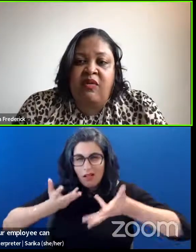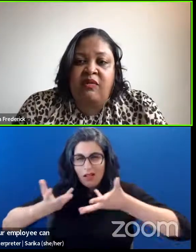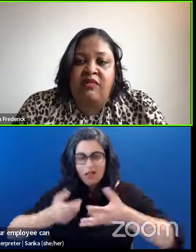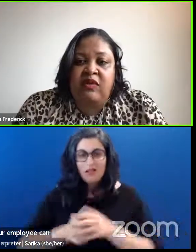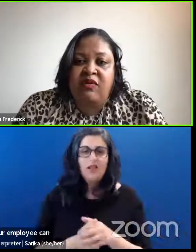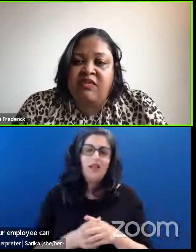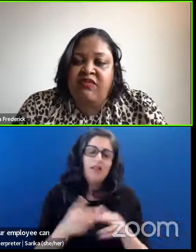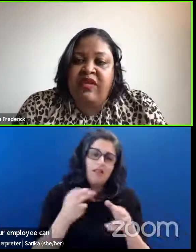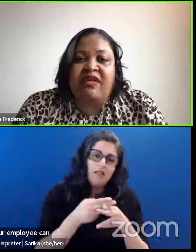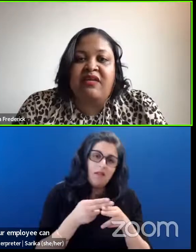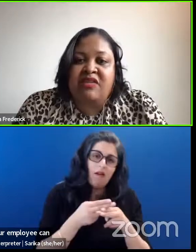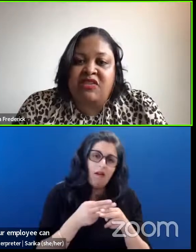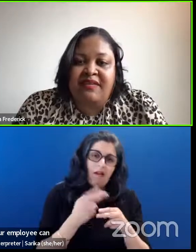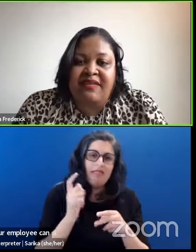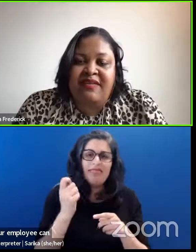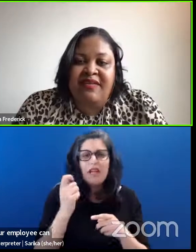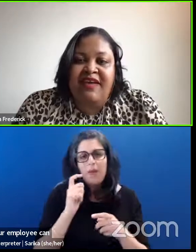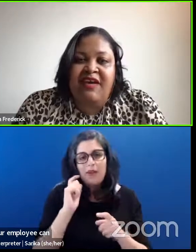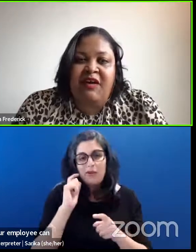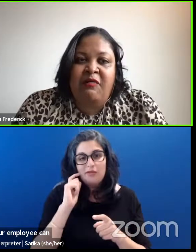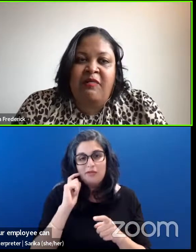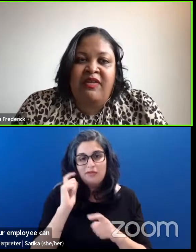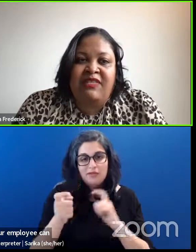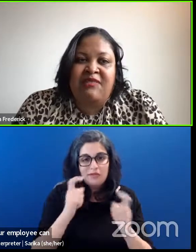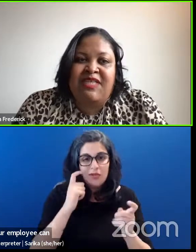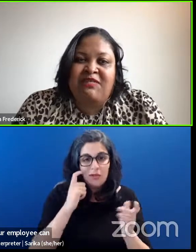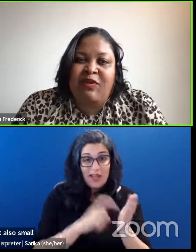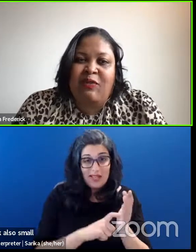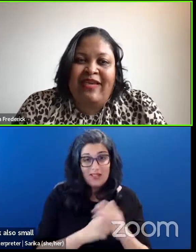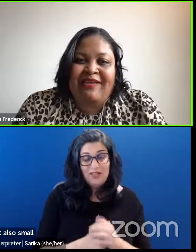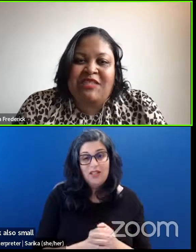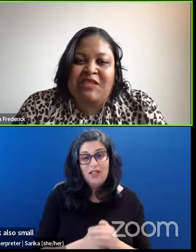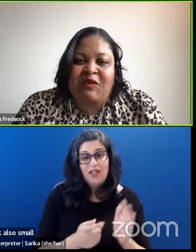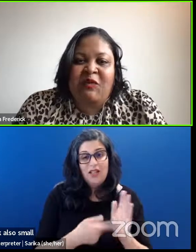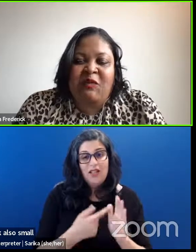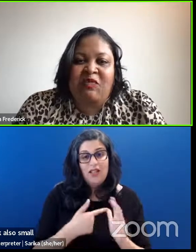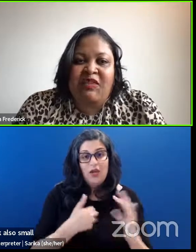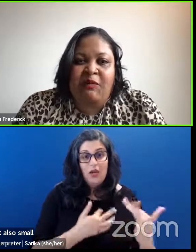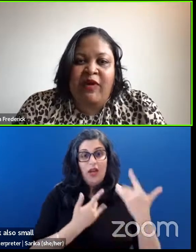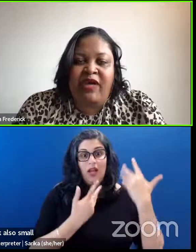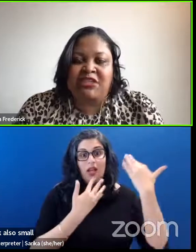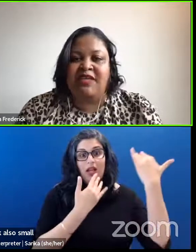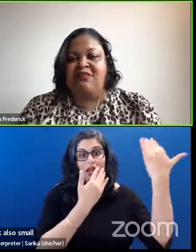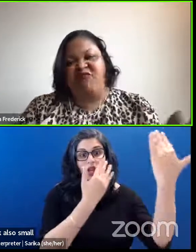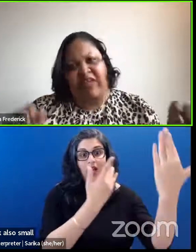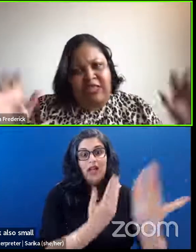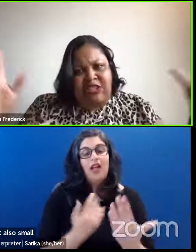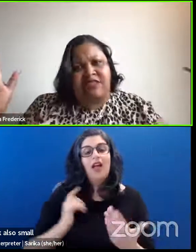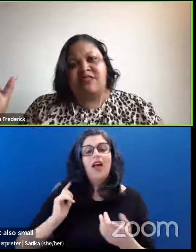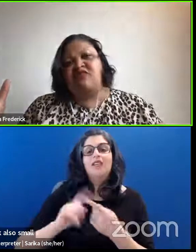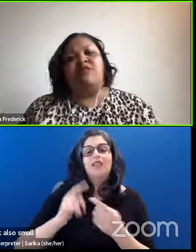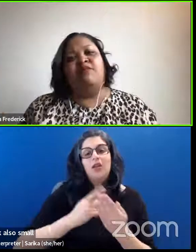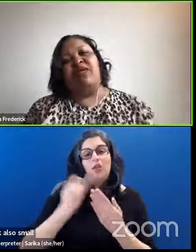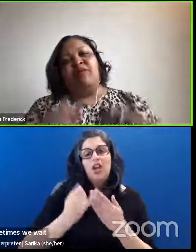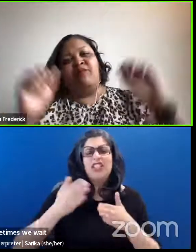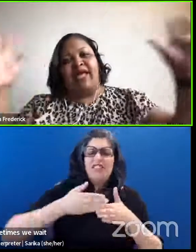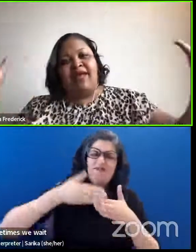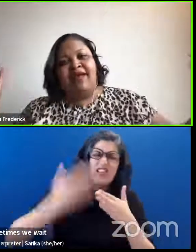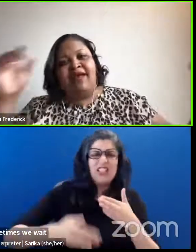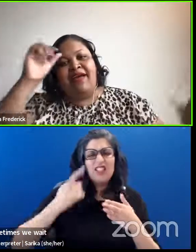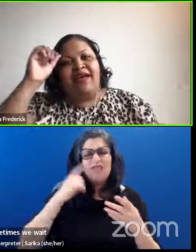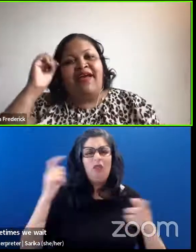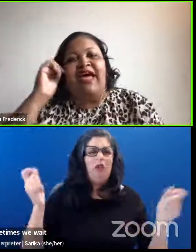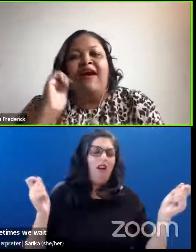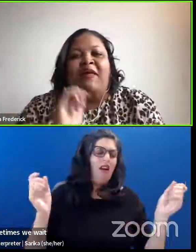small tokens of recognition. Sometimes we wait until the project finishes for the big